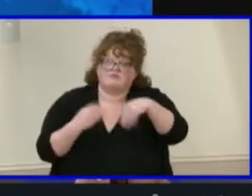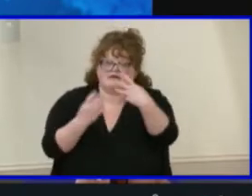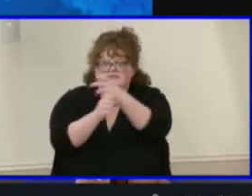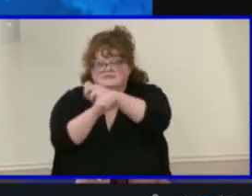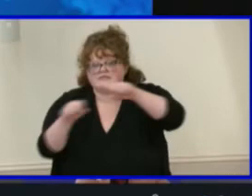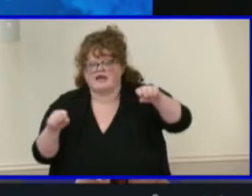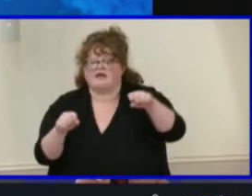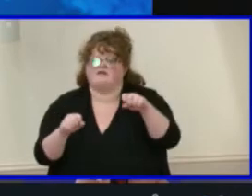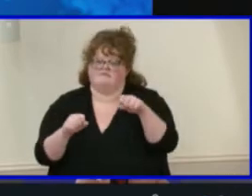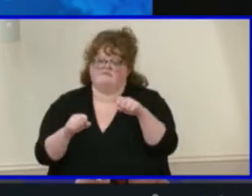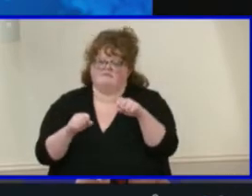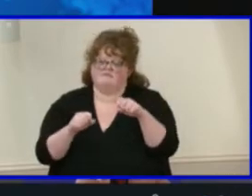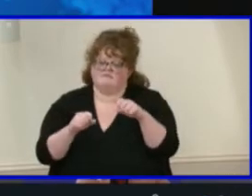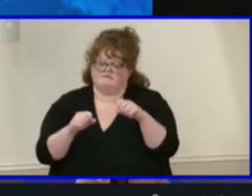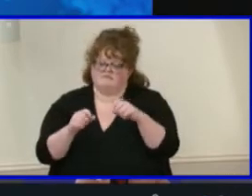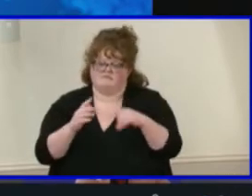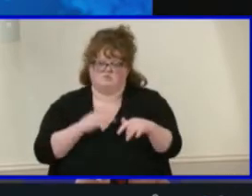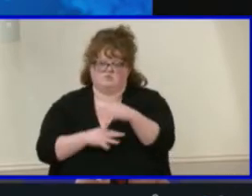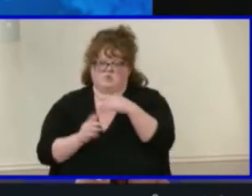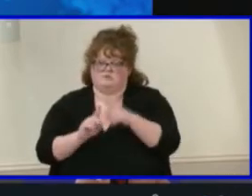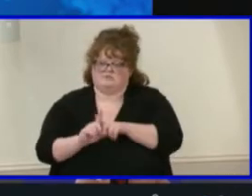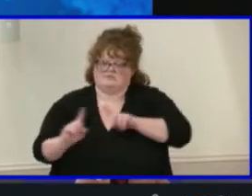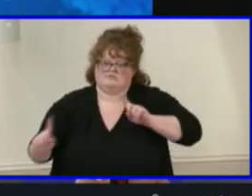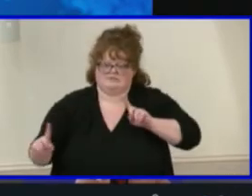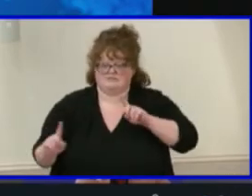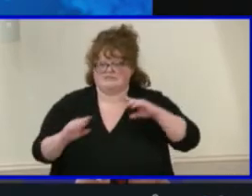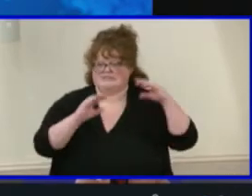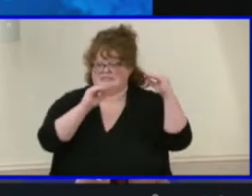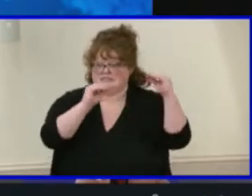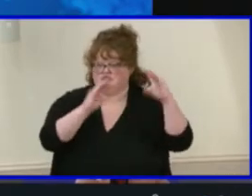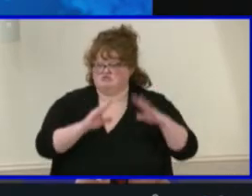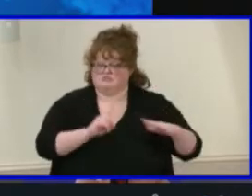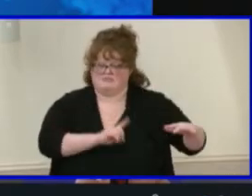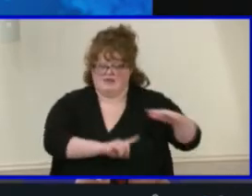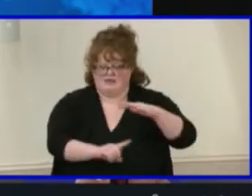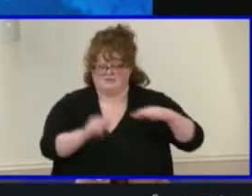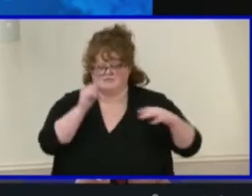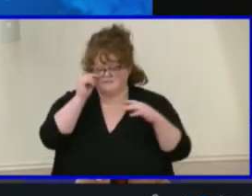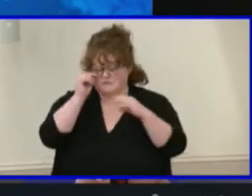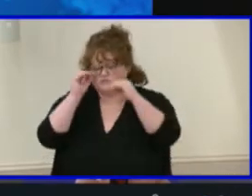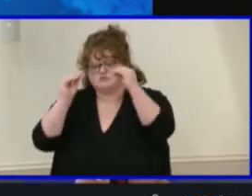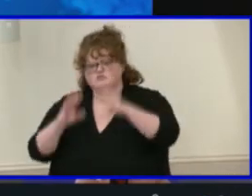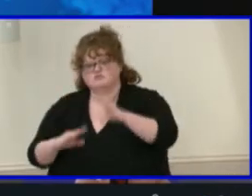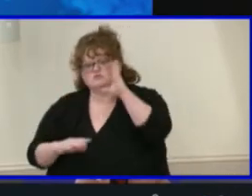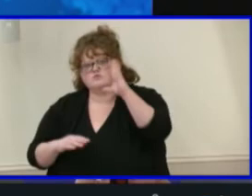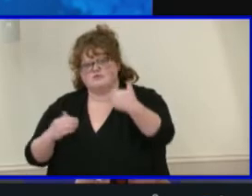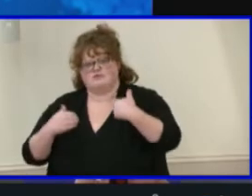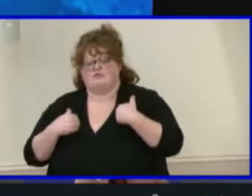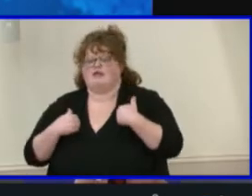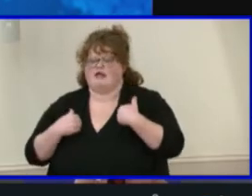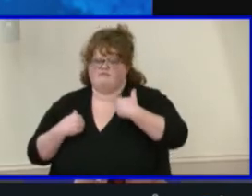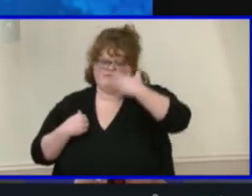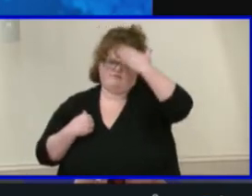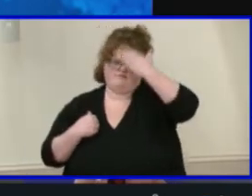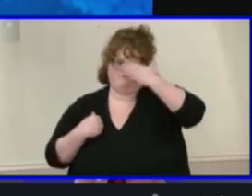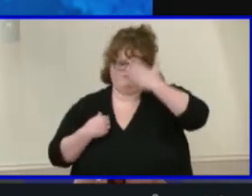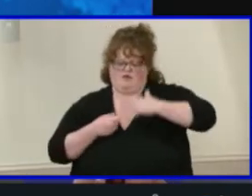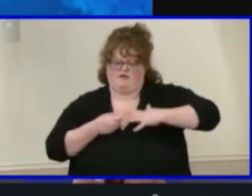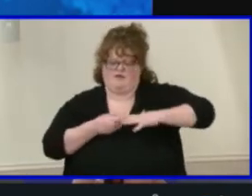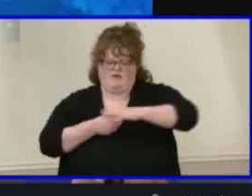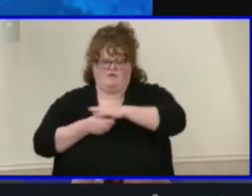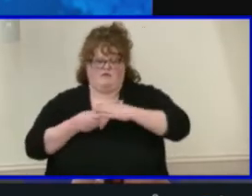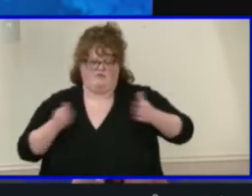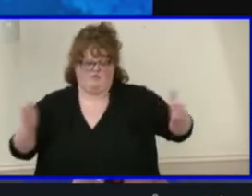instruction spaces. Our teachers will be provided a six-foot social social distance area at the front of their classroom.